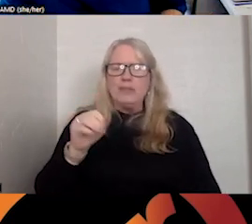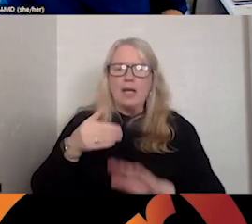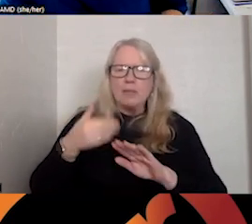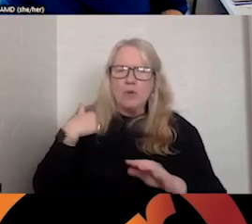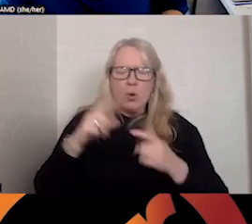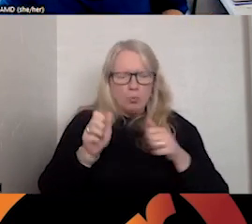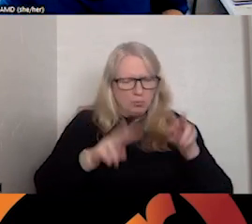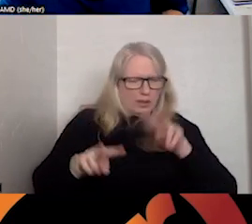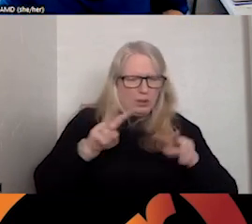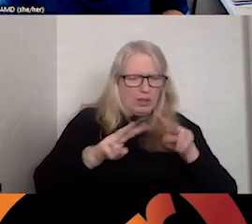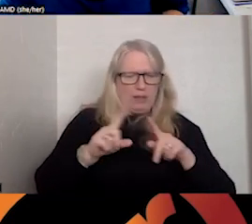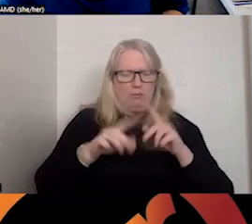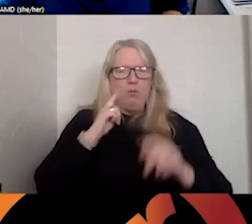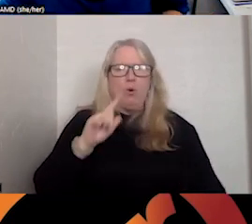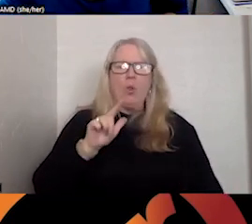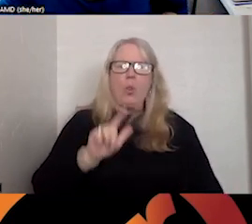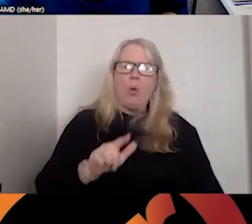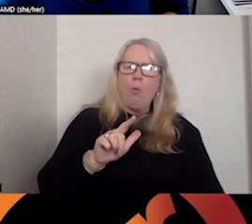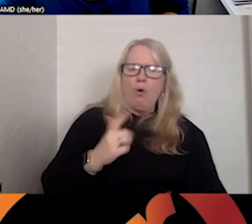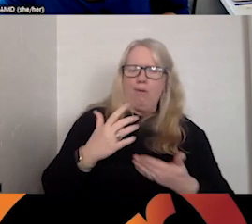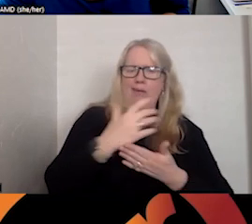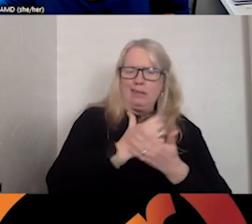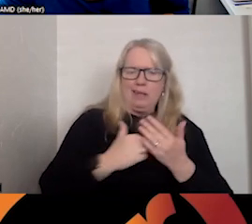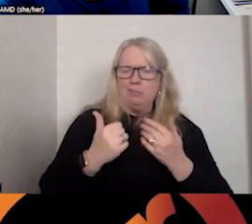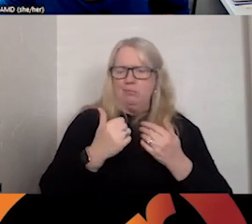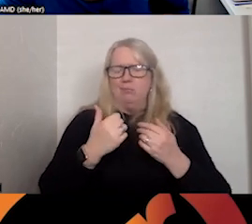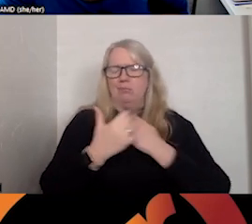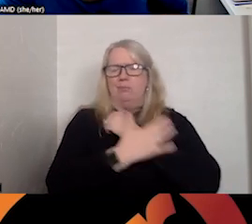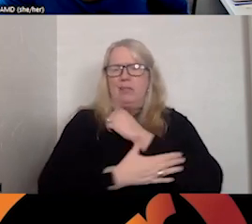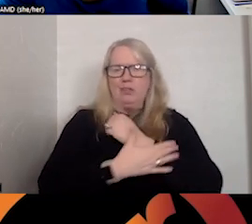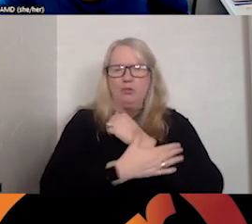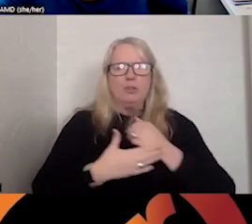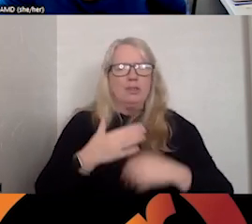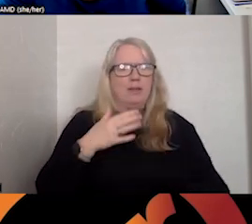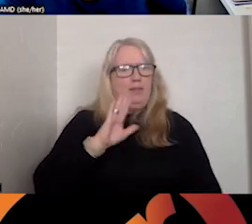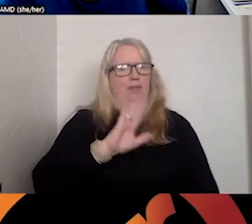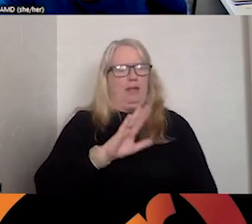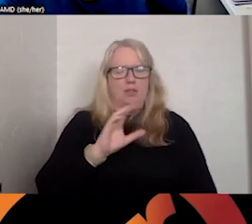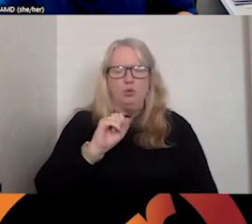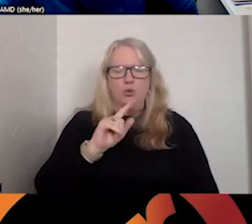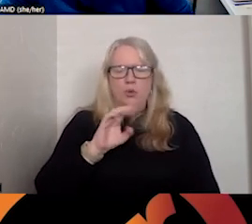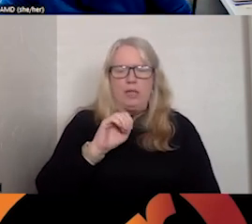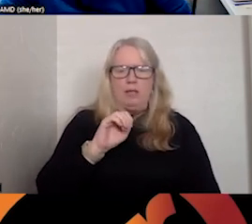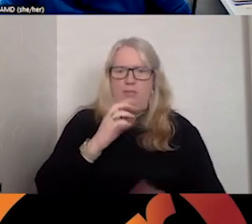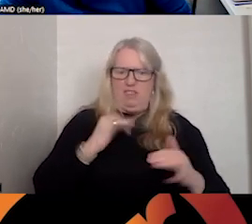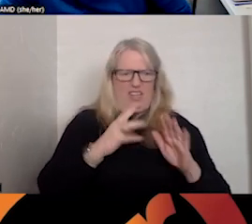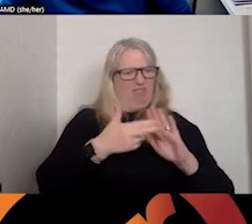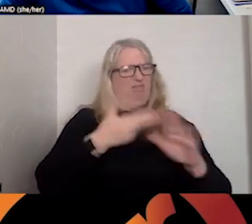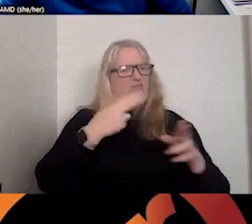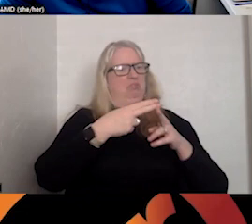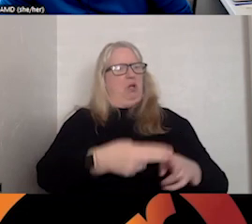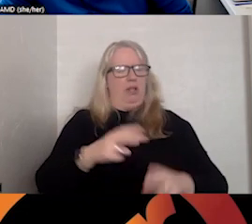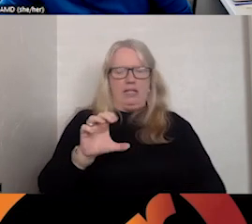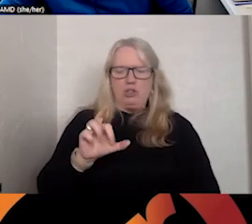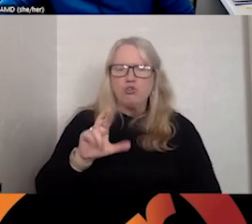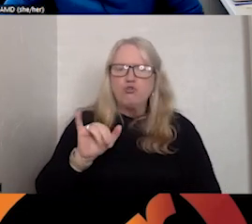in lower and middle income countries, that is where suicide is still considered a crime. And